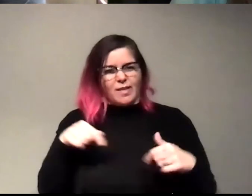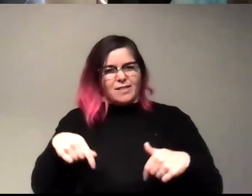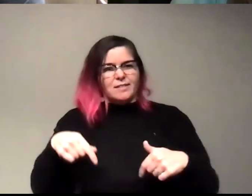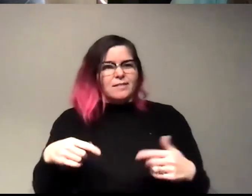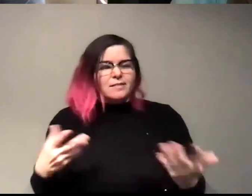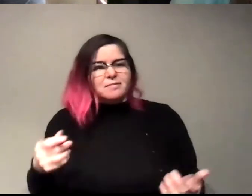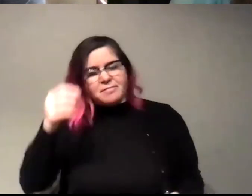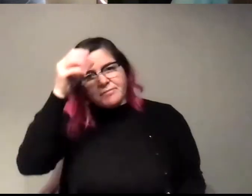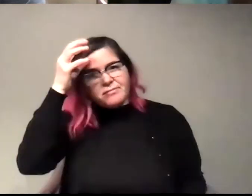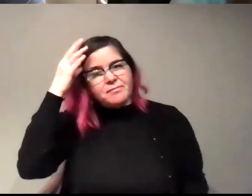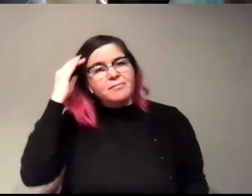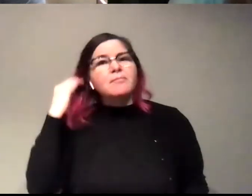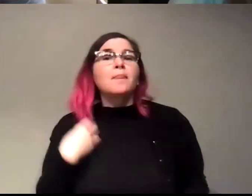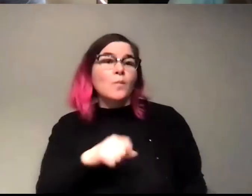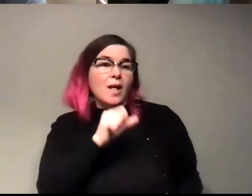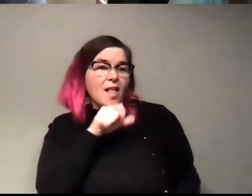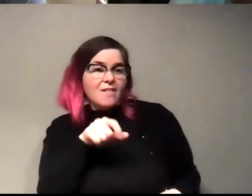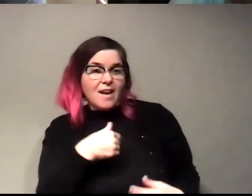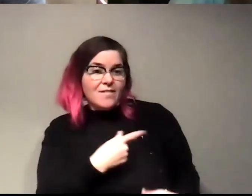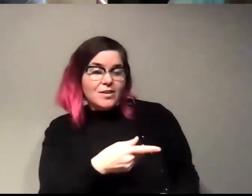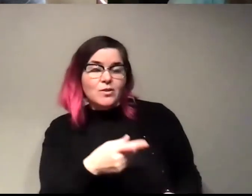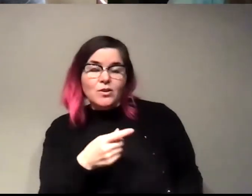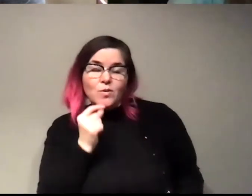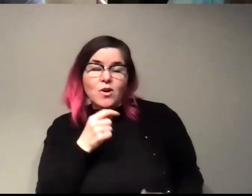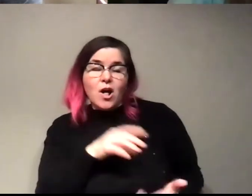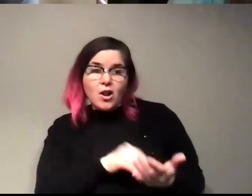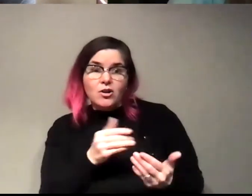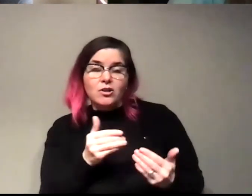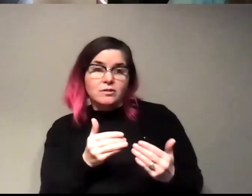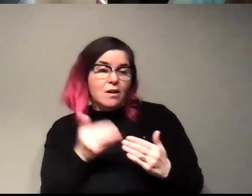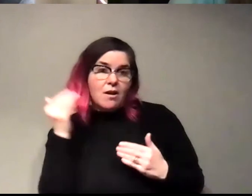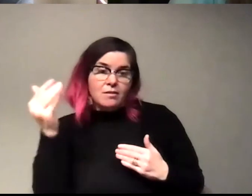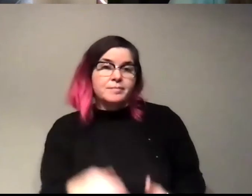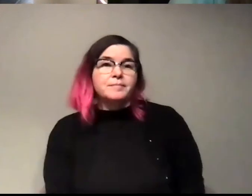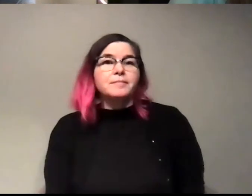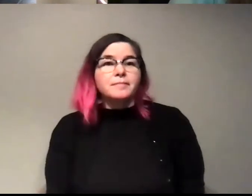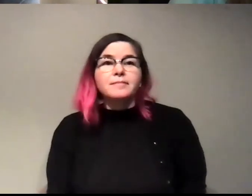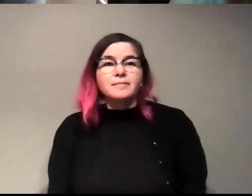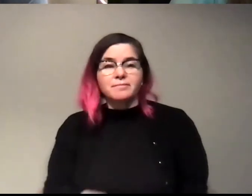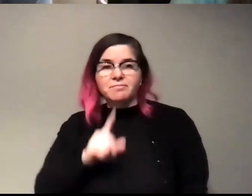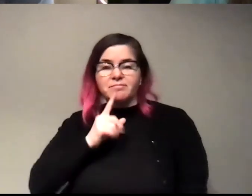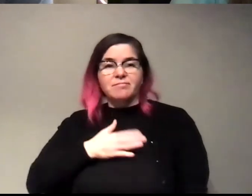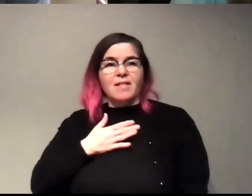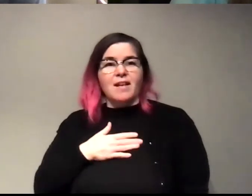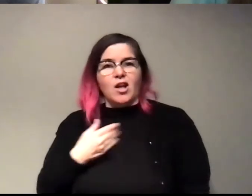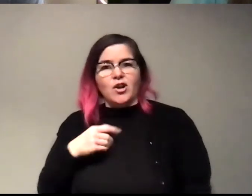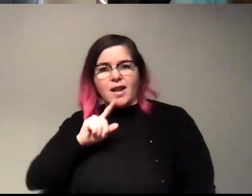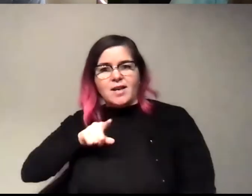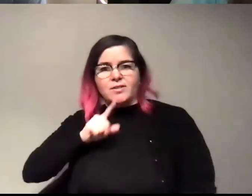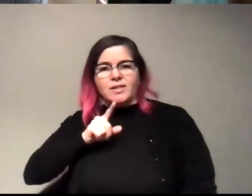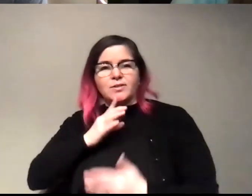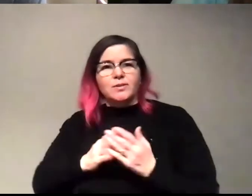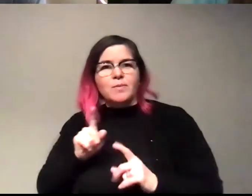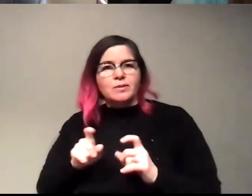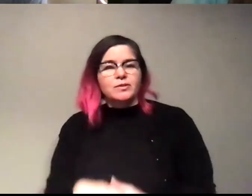Uh, you know, this was really cool. I learned a lot. And, uh, yeah, I'm really glad I could answer some questions and,